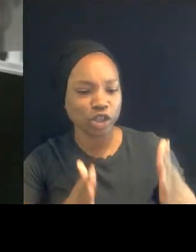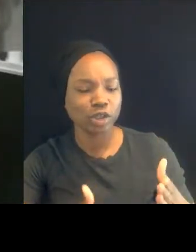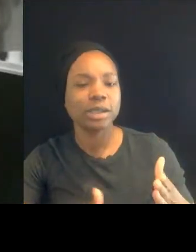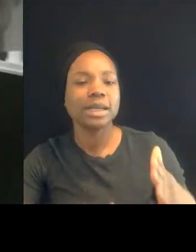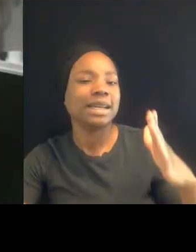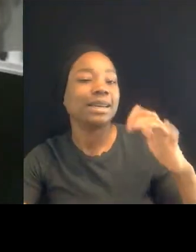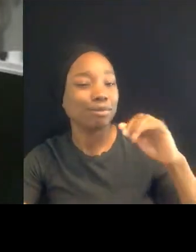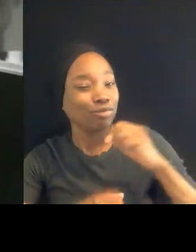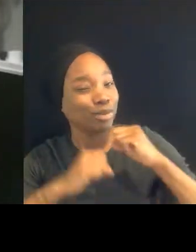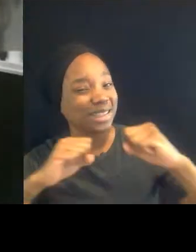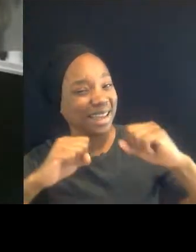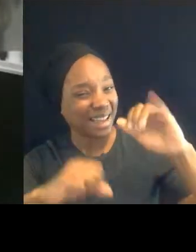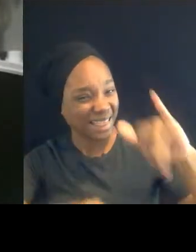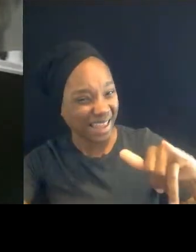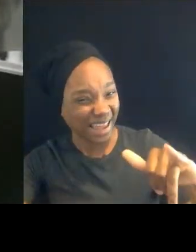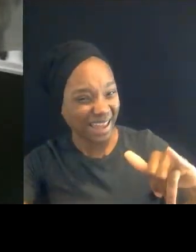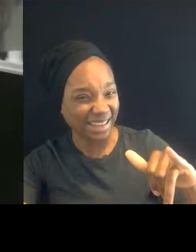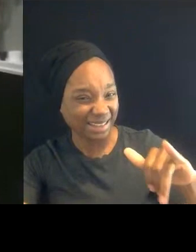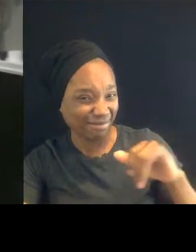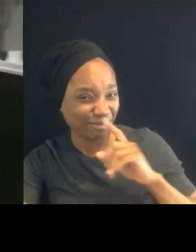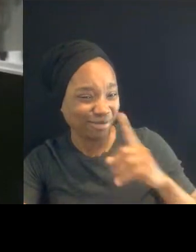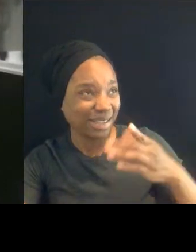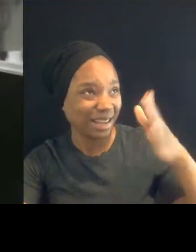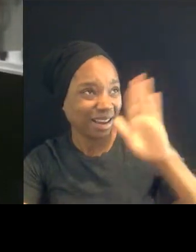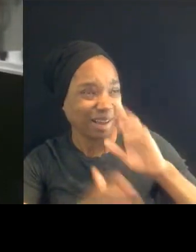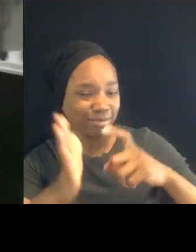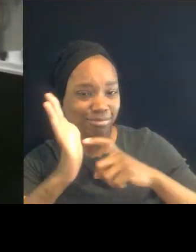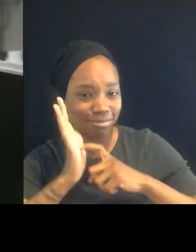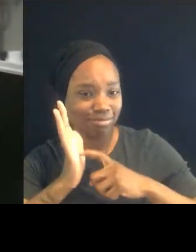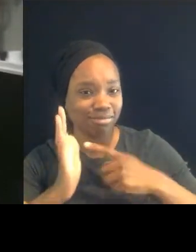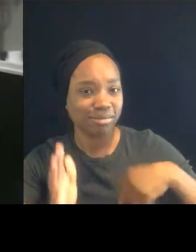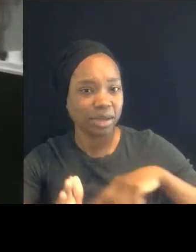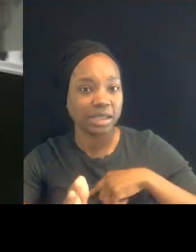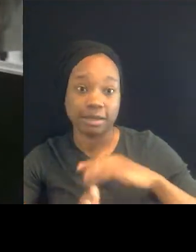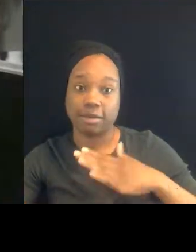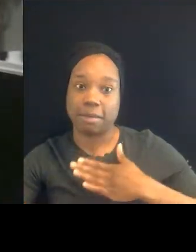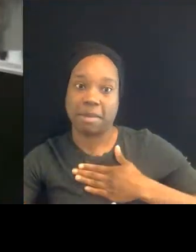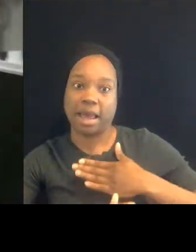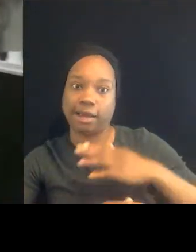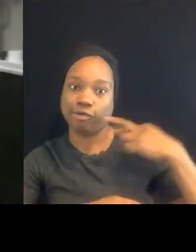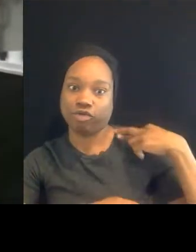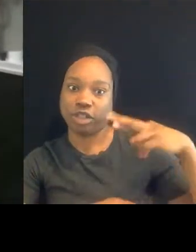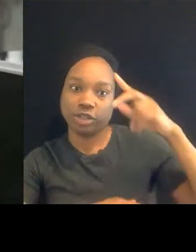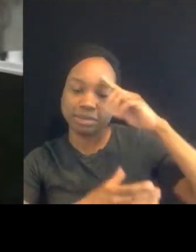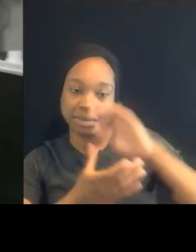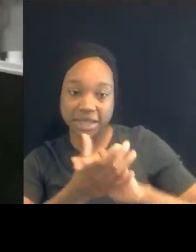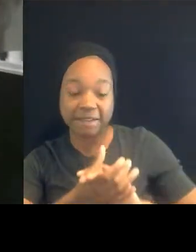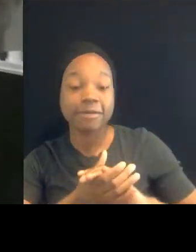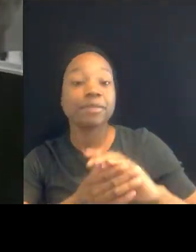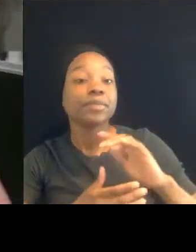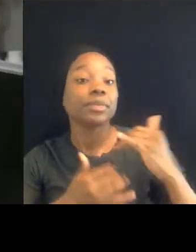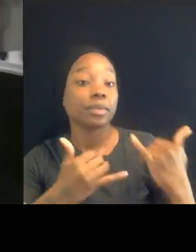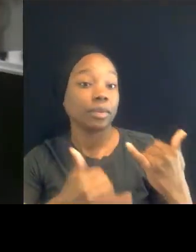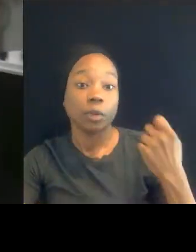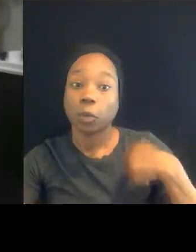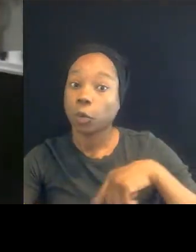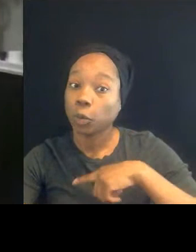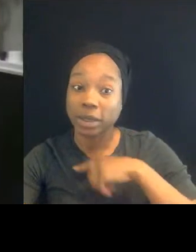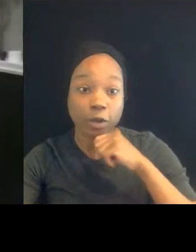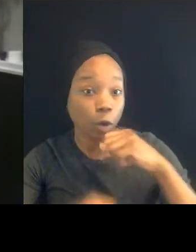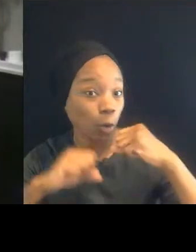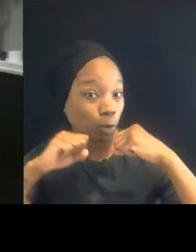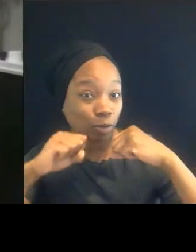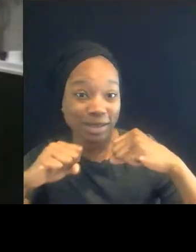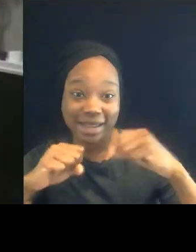that I see as a person within my tradition. And, and, and when we don't, and when we don't see it,